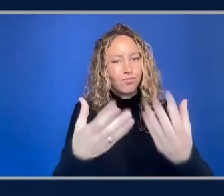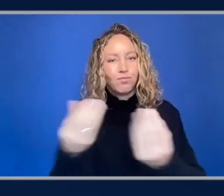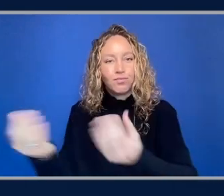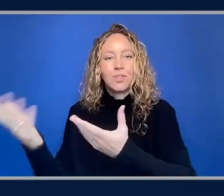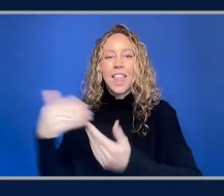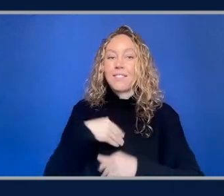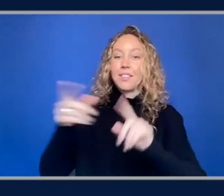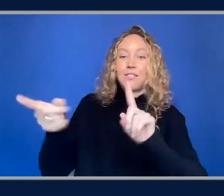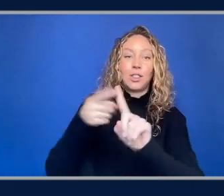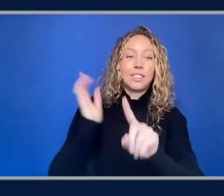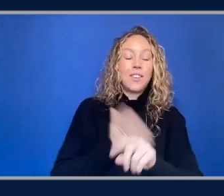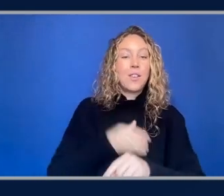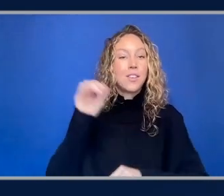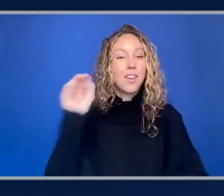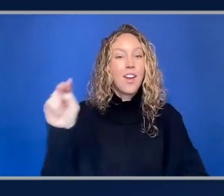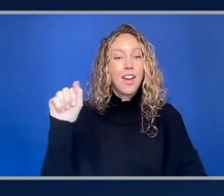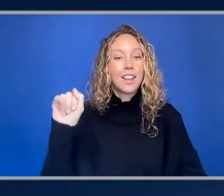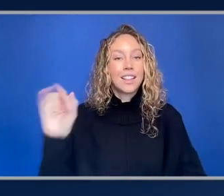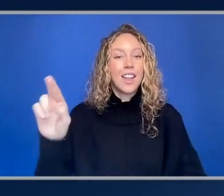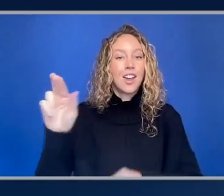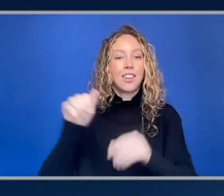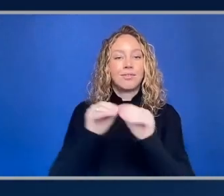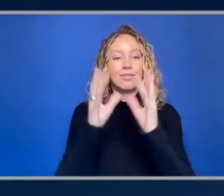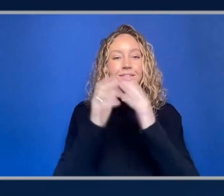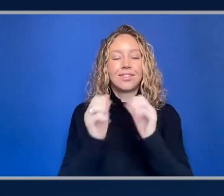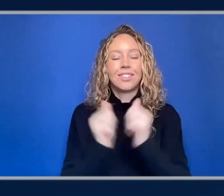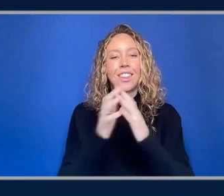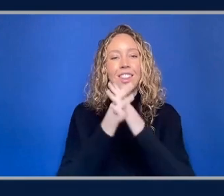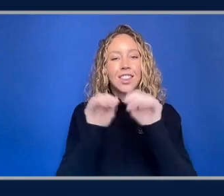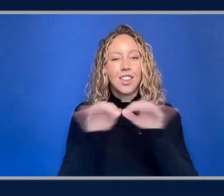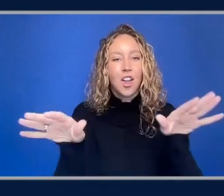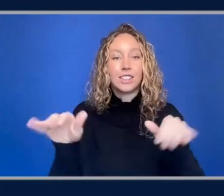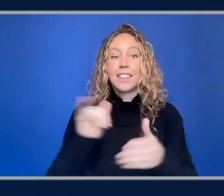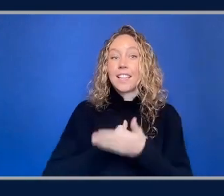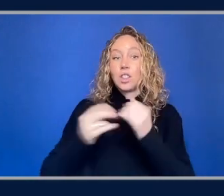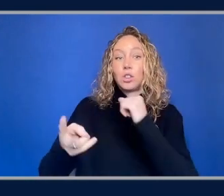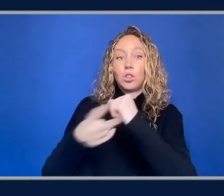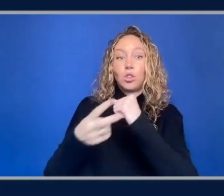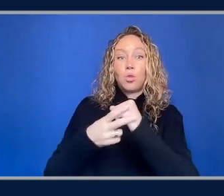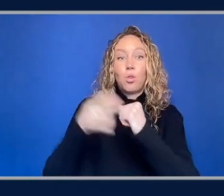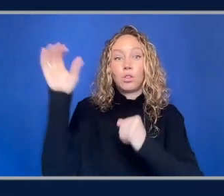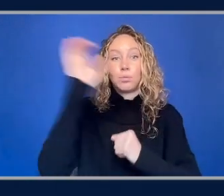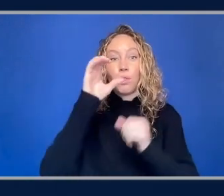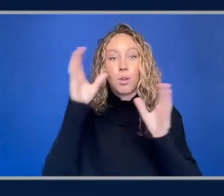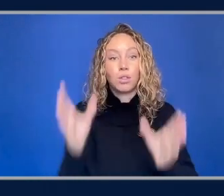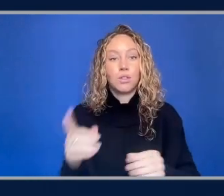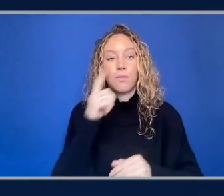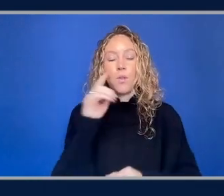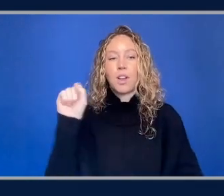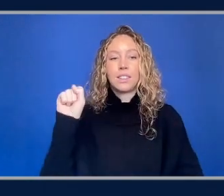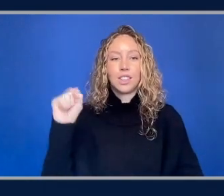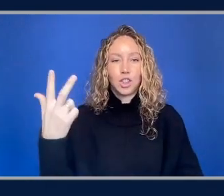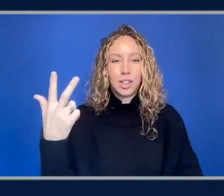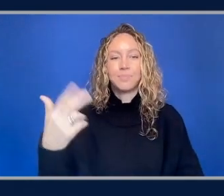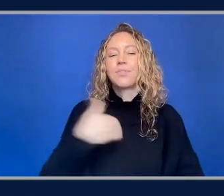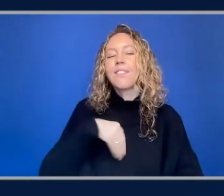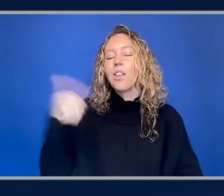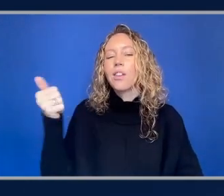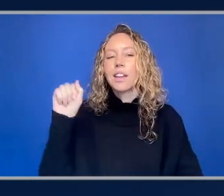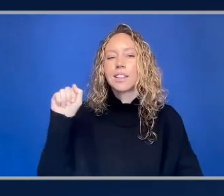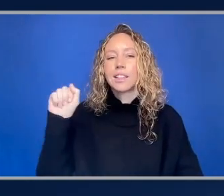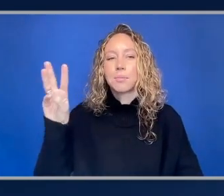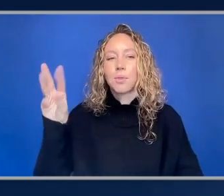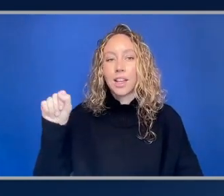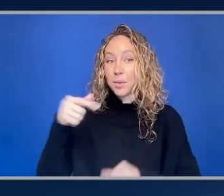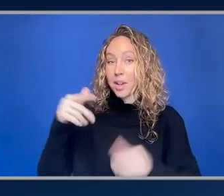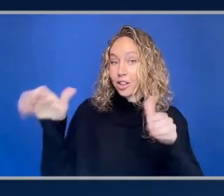the on-air launches and it is storage browser for s3 before I hand it over to our storage browser team I am here with another AWS on-air host you want go